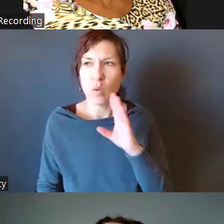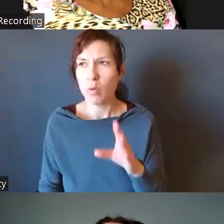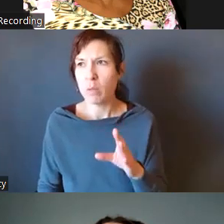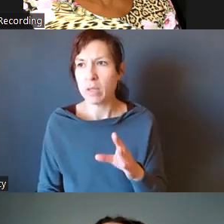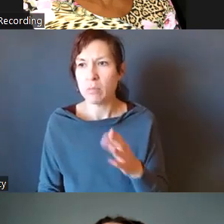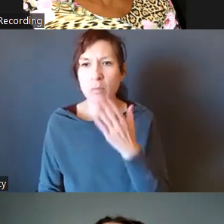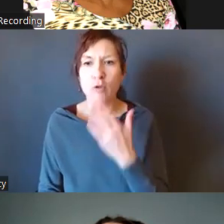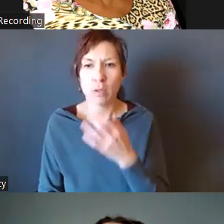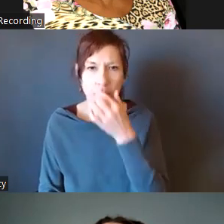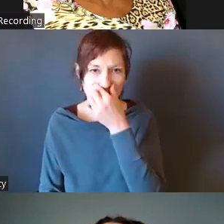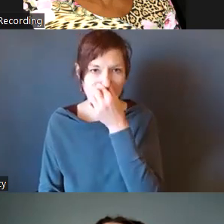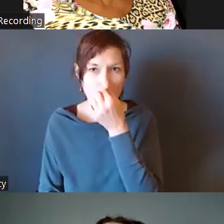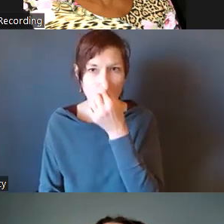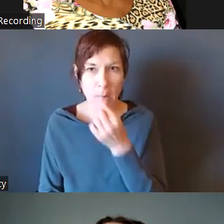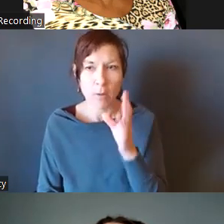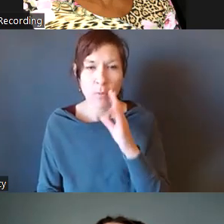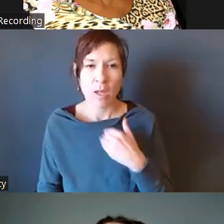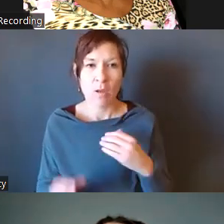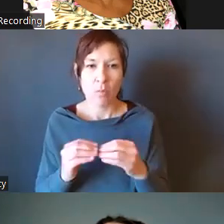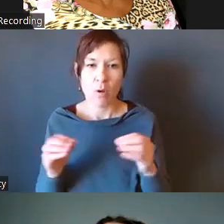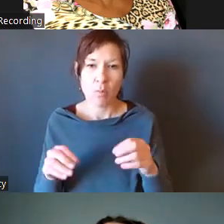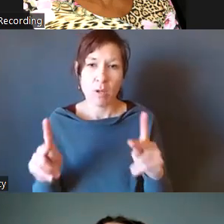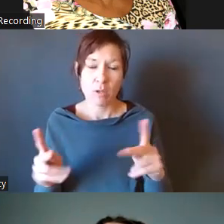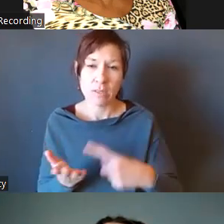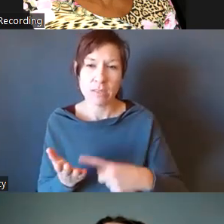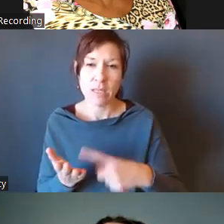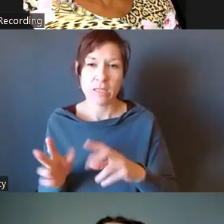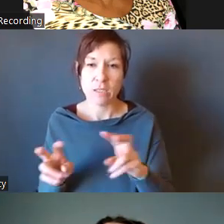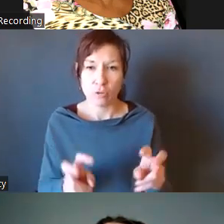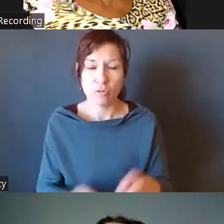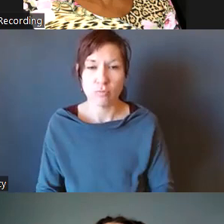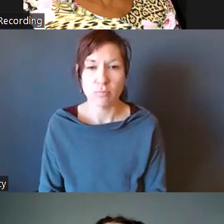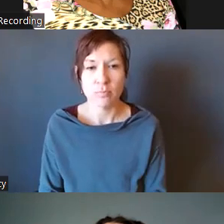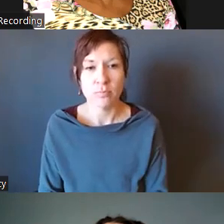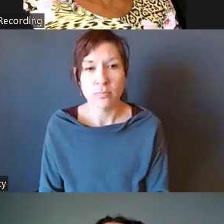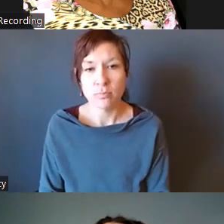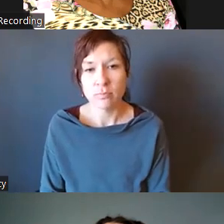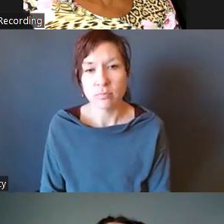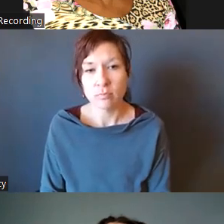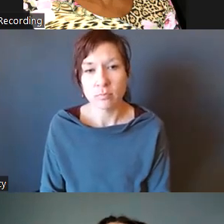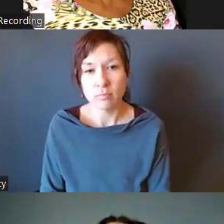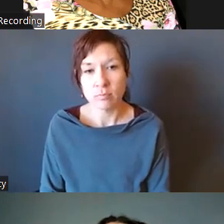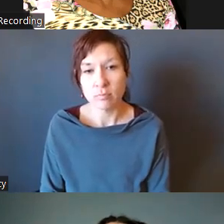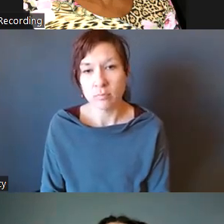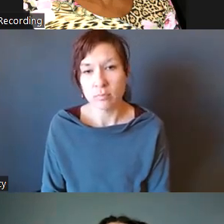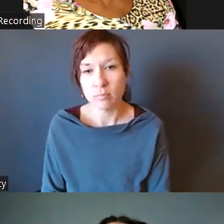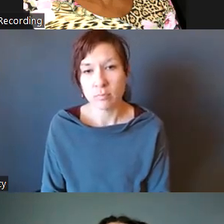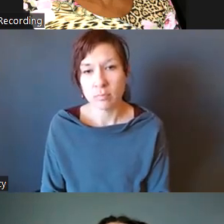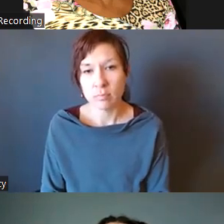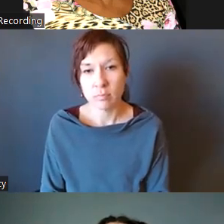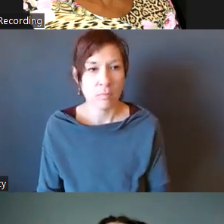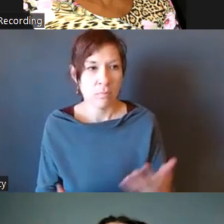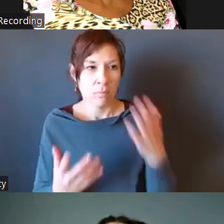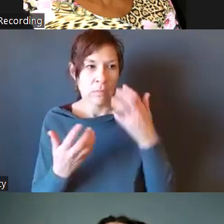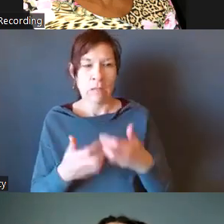chances to talk about these issues with, with some substance. So, where are we,